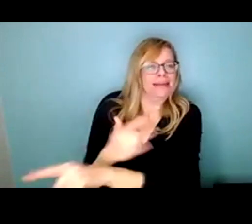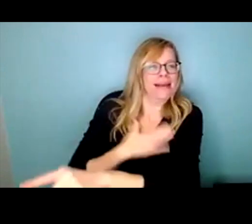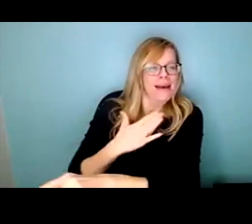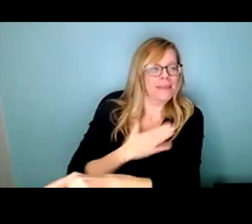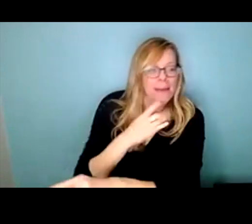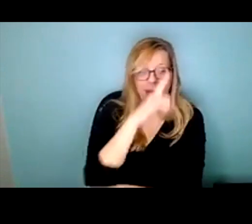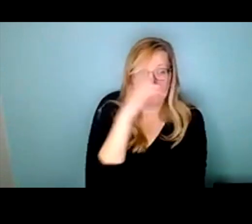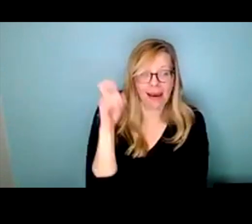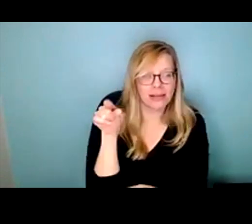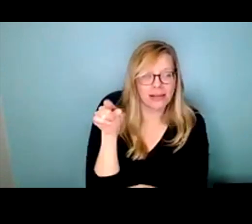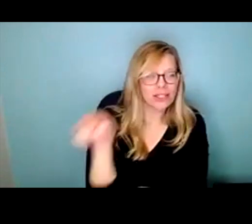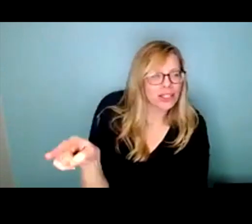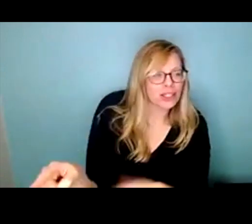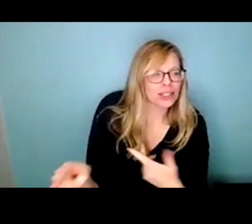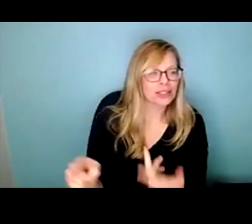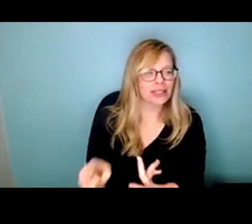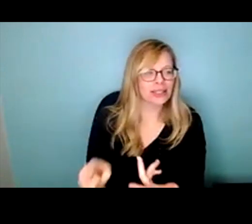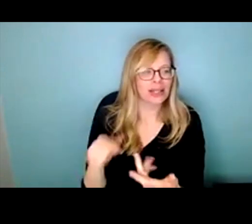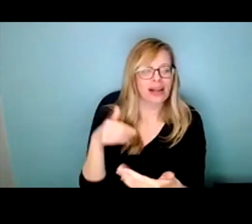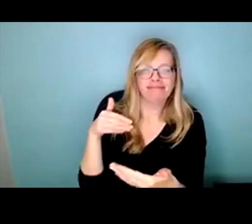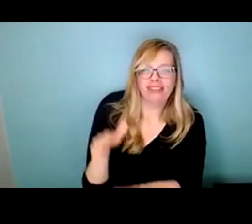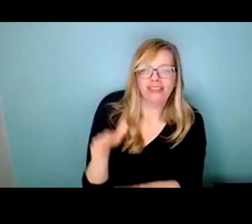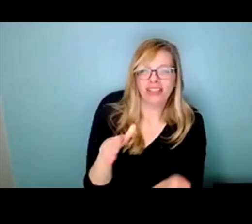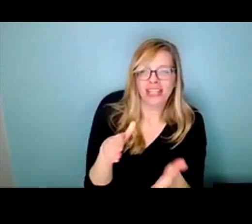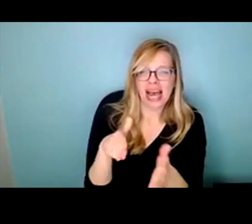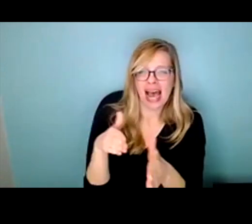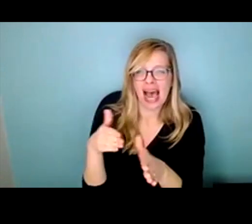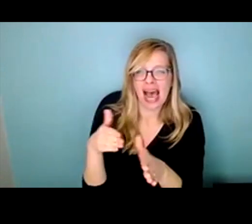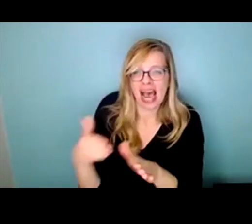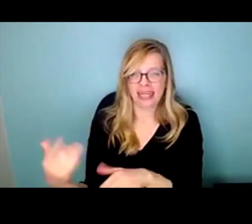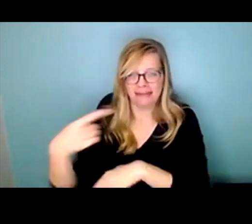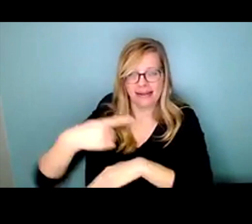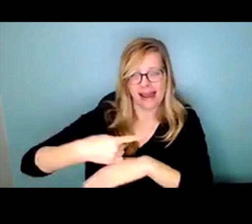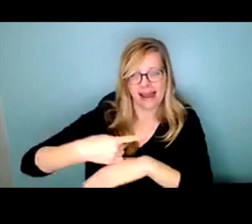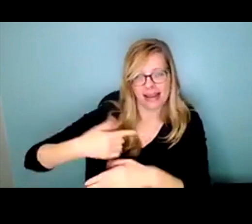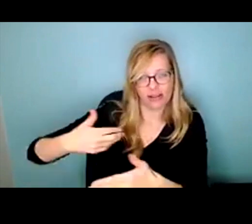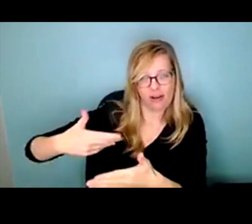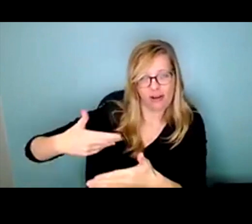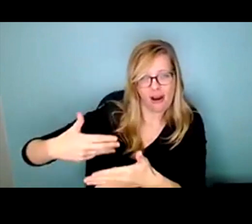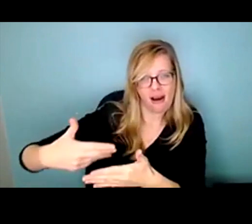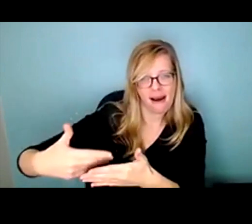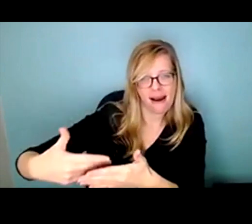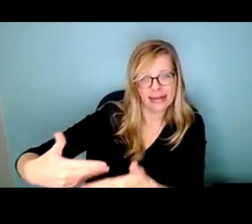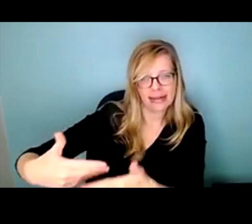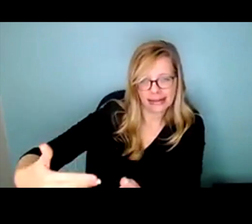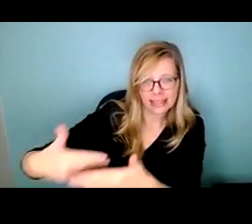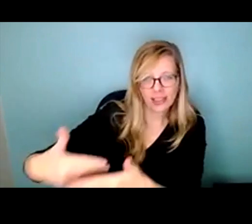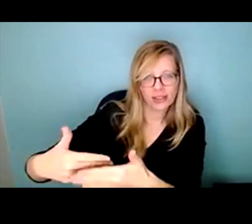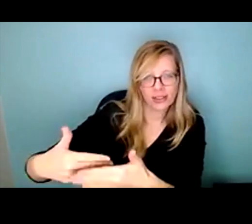dying day Is drawing near